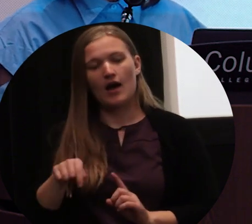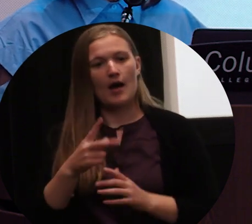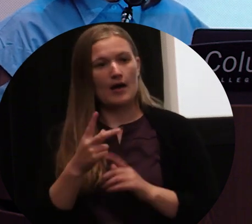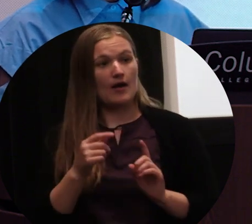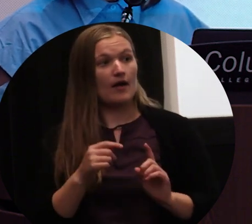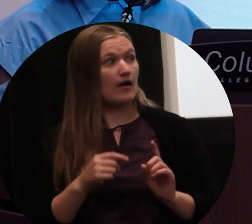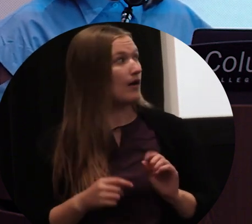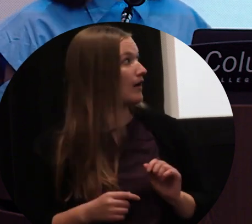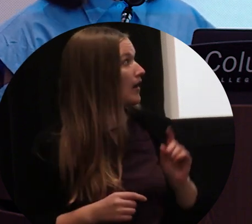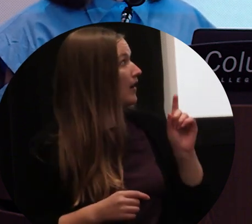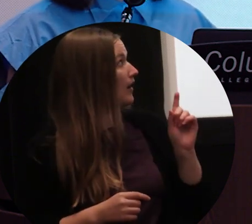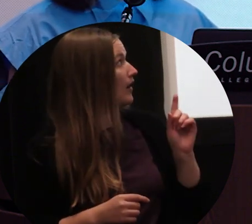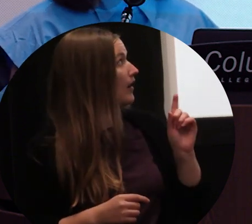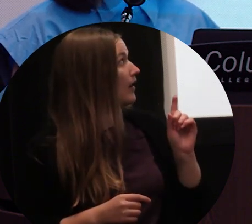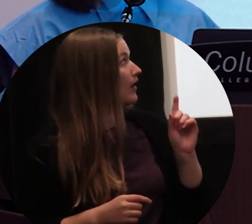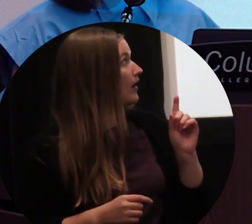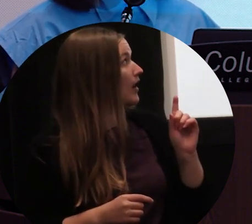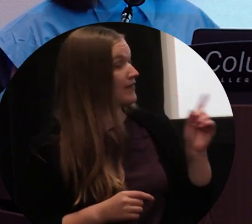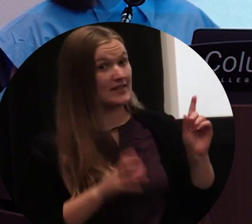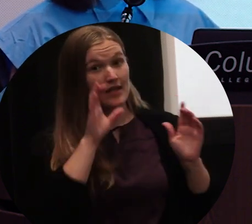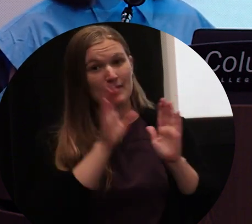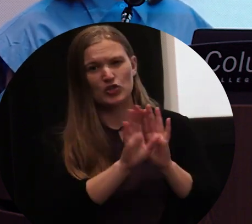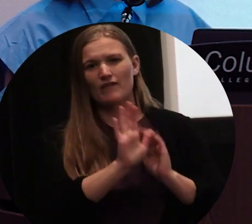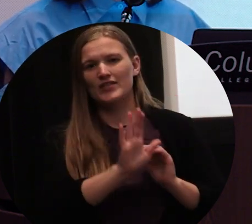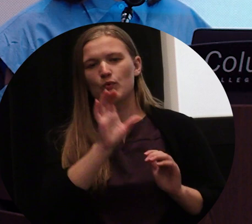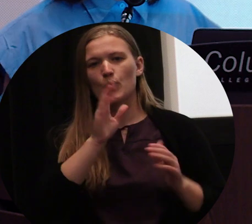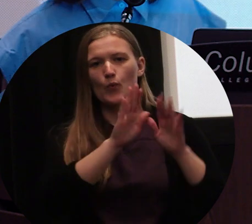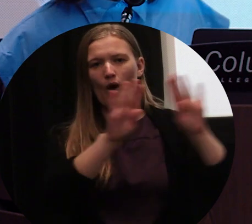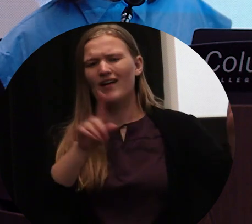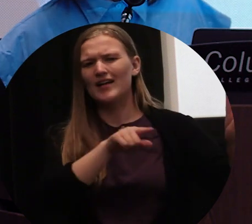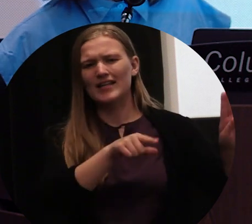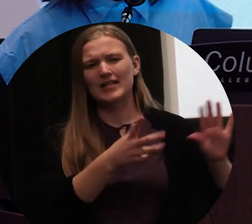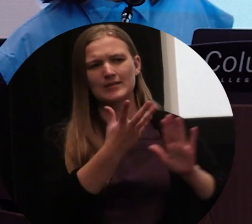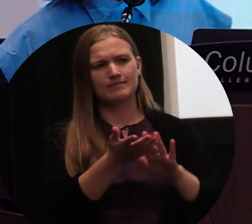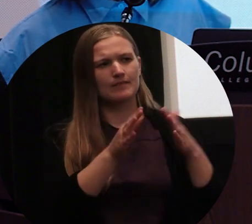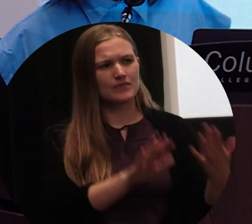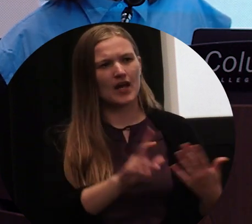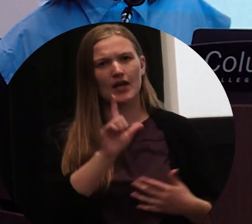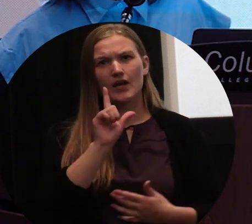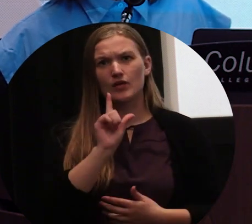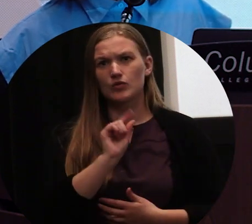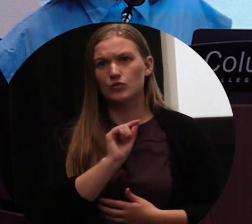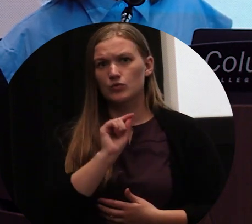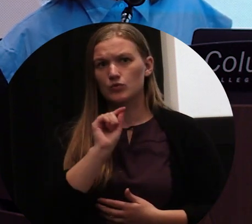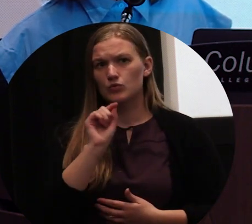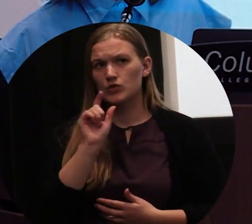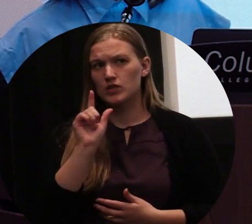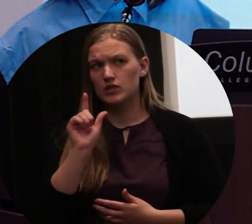And then also, this is a map. I mean, this is a picture of his wall. He just he passed away in 2020.